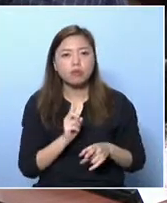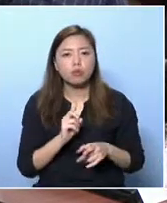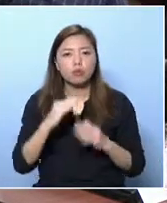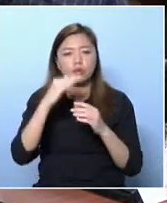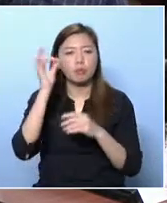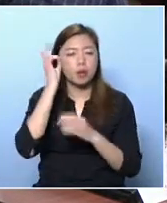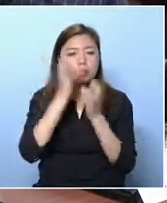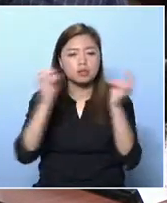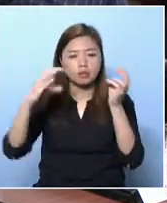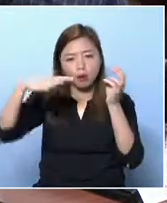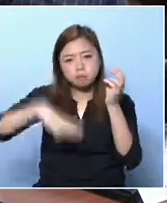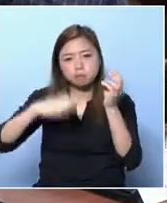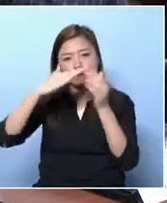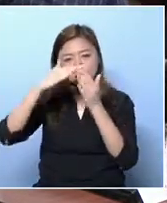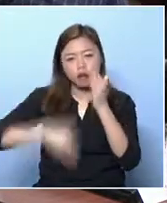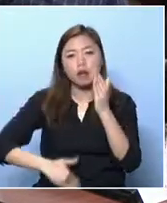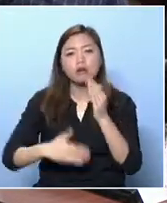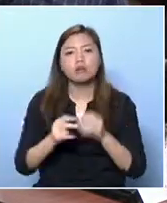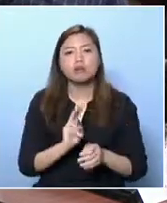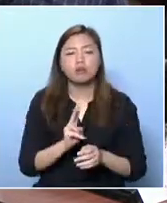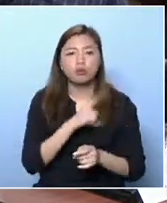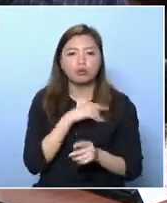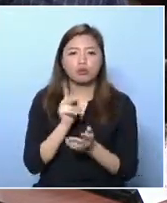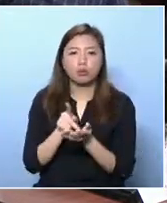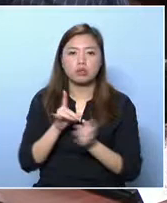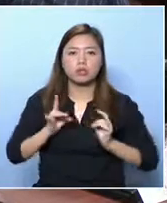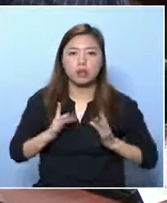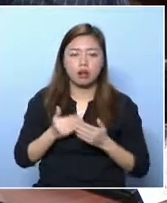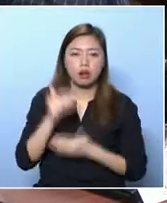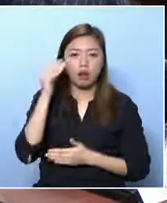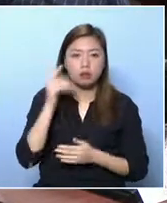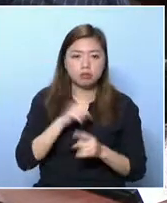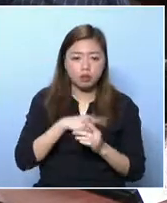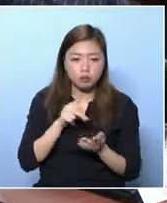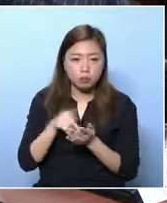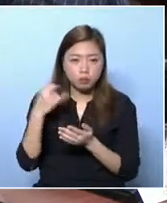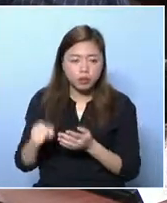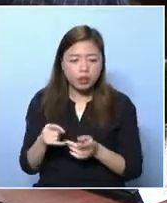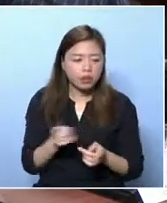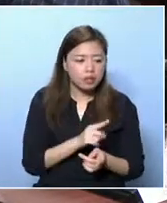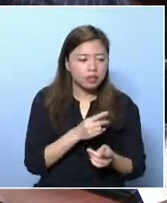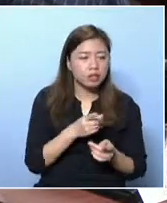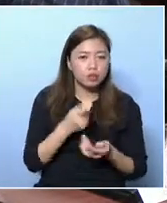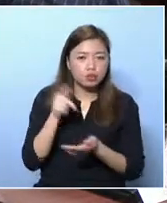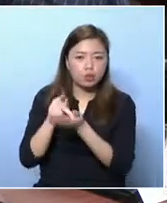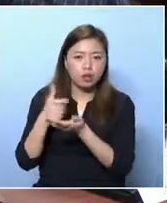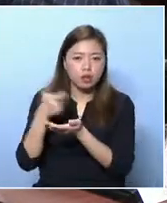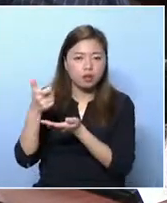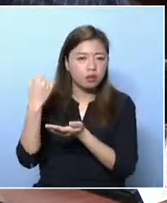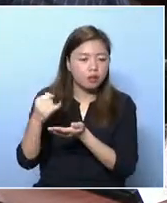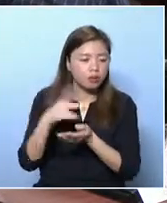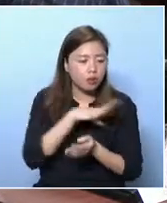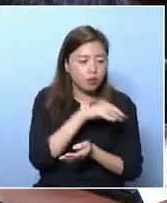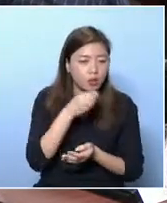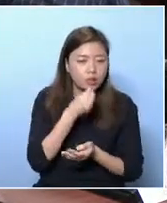are having income beneath the poverty line. And if they rent